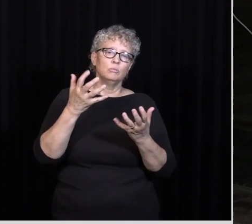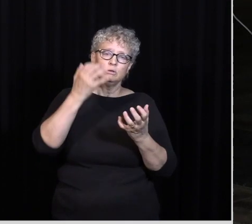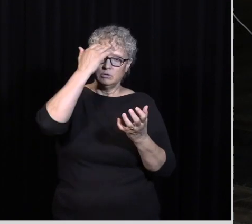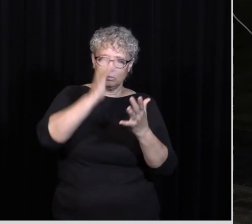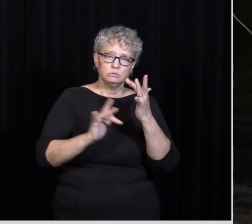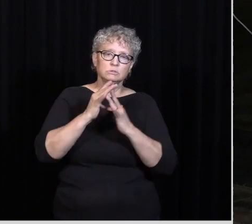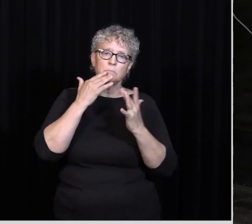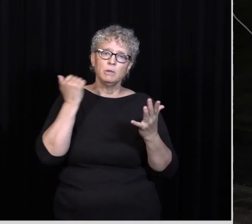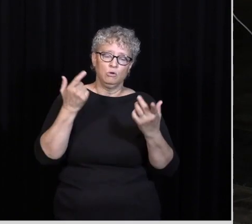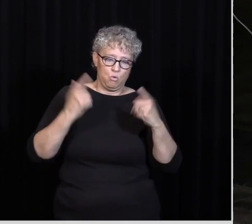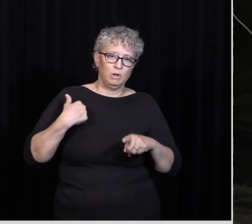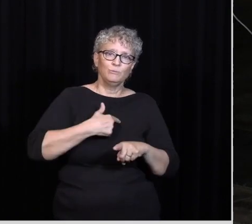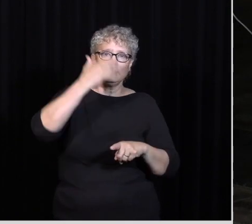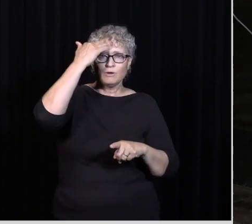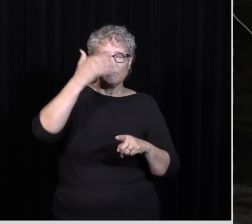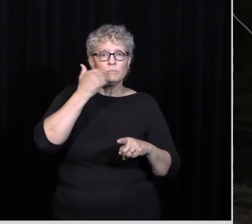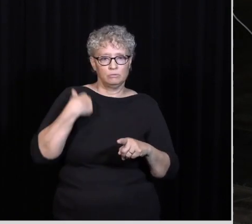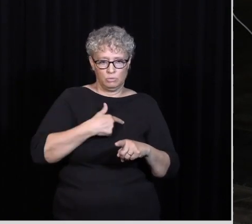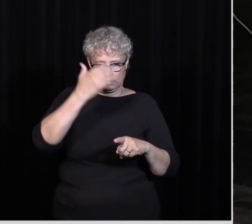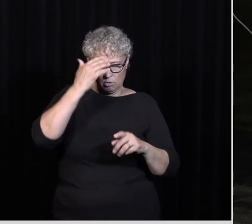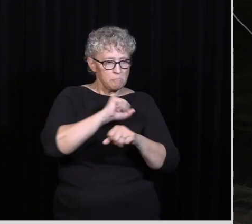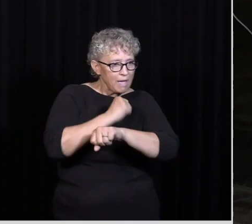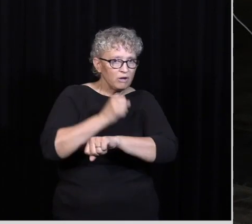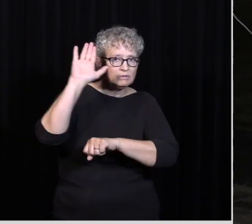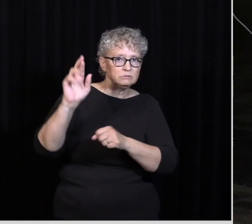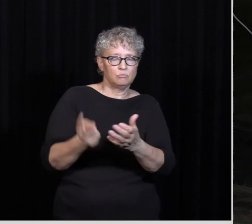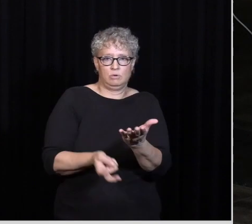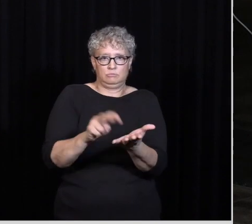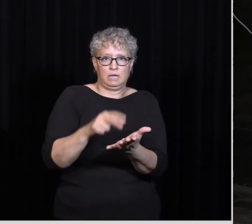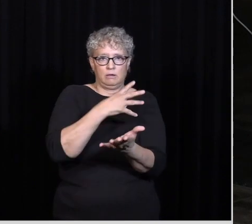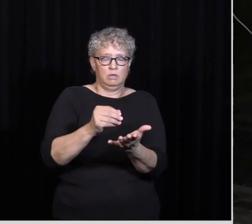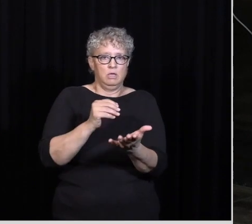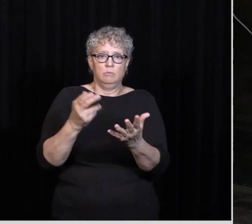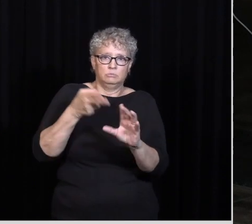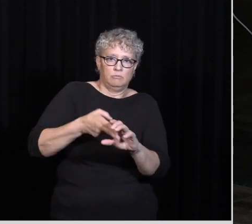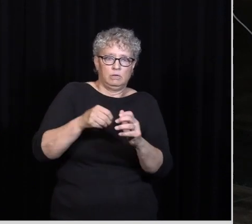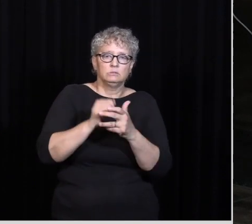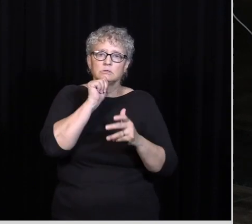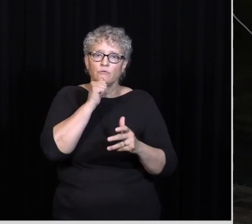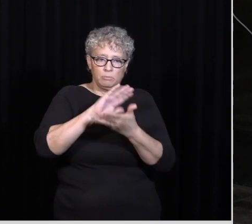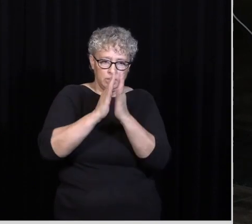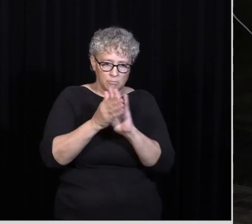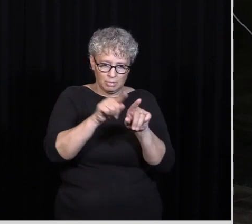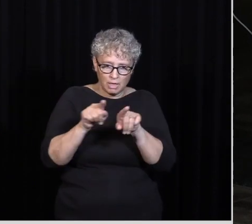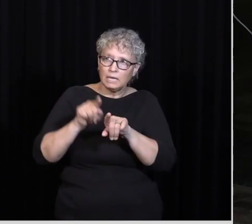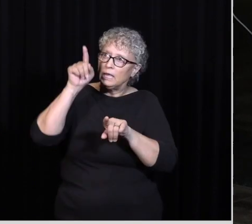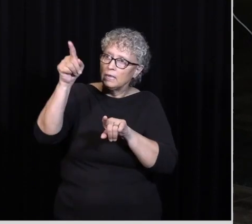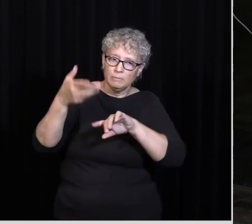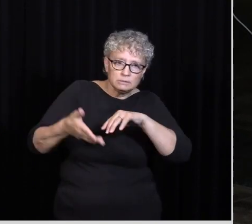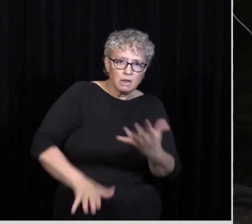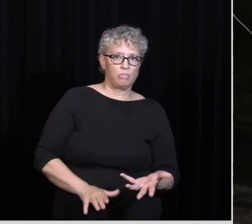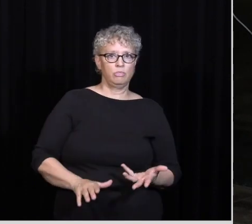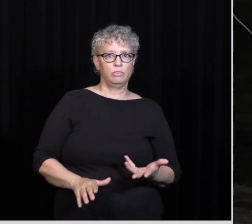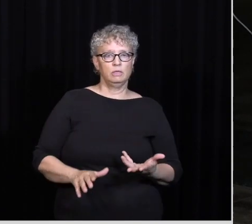Jesus Better We Know The Power Of His Resurrection Participate In His Suffering We Become Like Him In His Death And So Somehow Paul